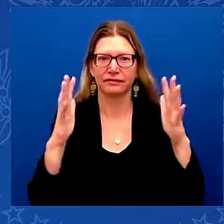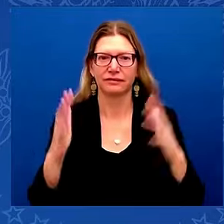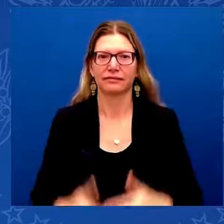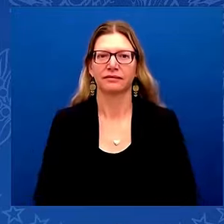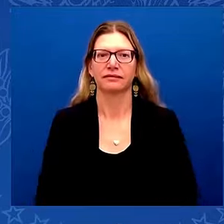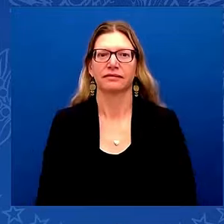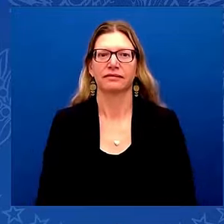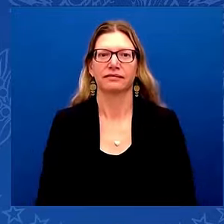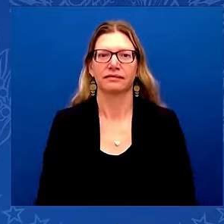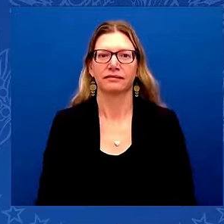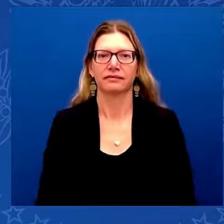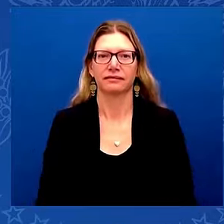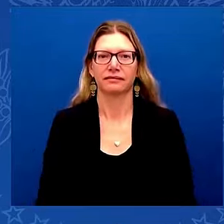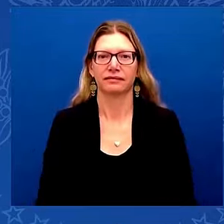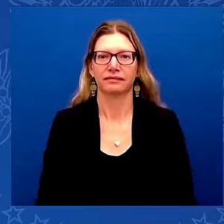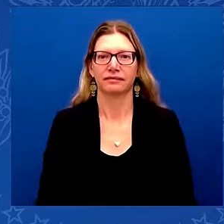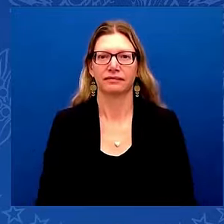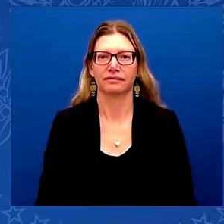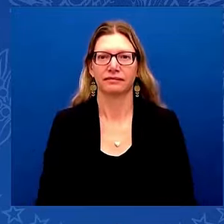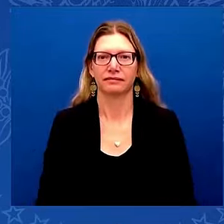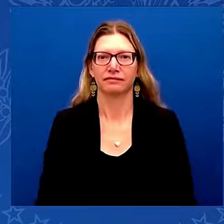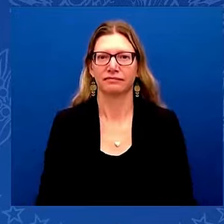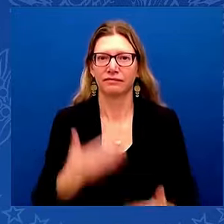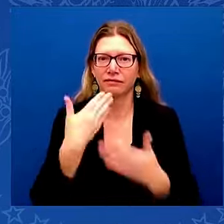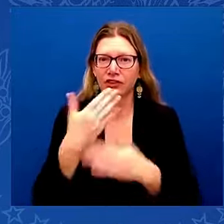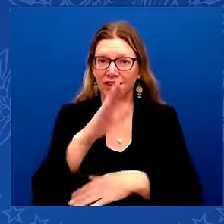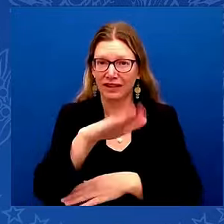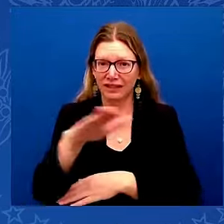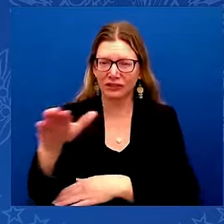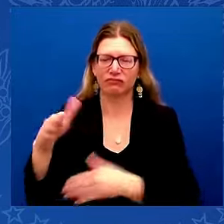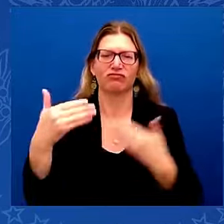Well, good afternoon, please. Please have a seat.